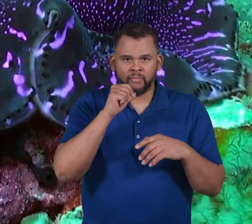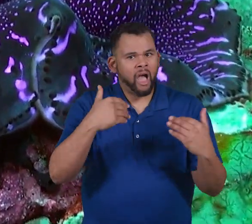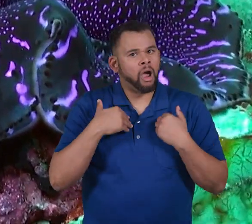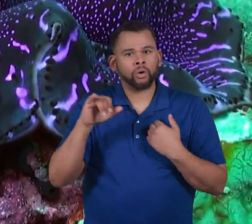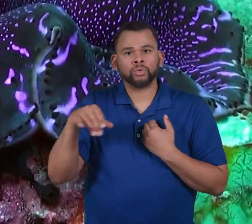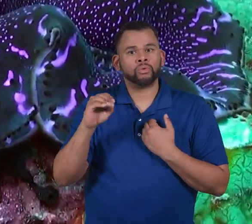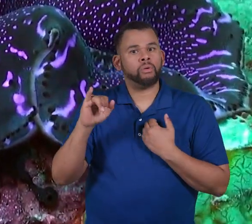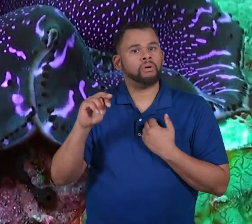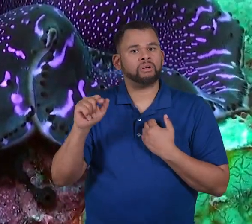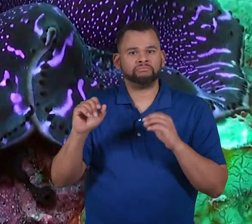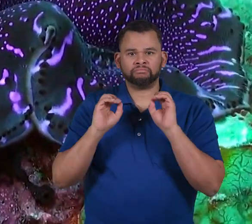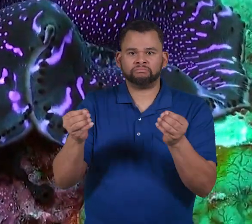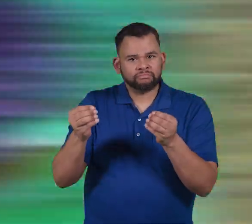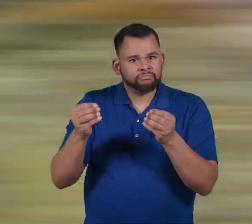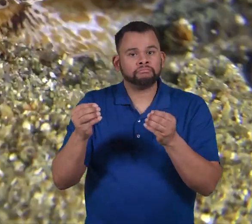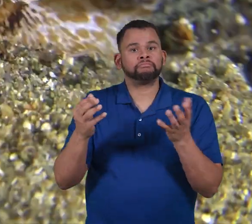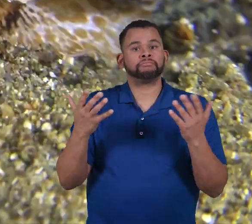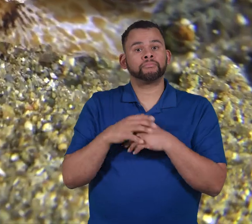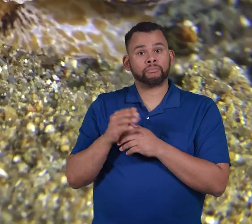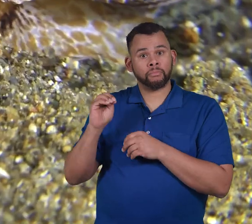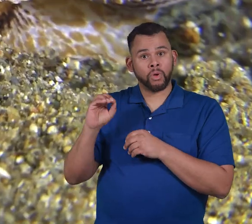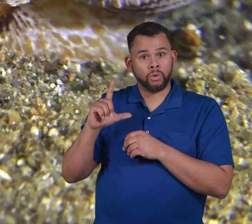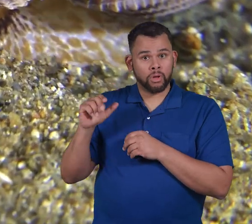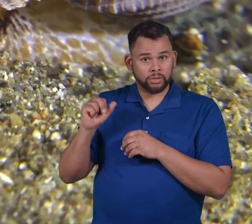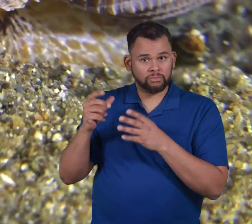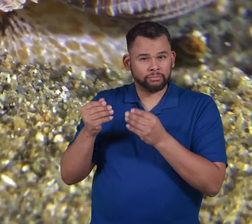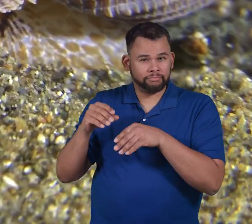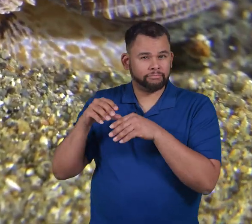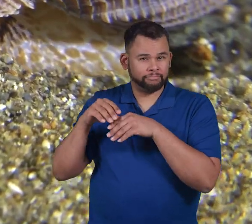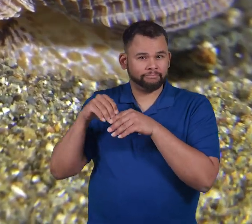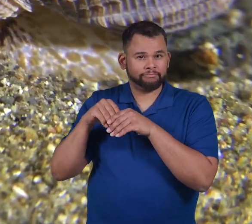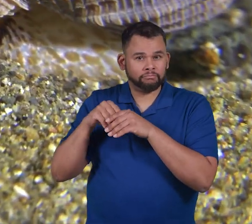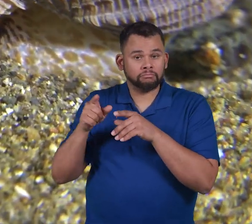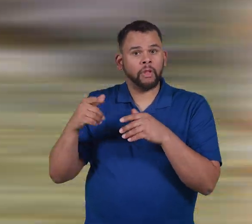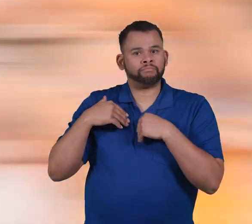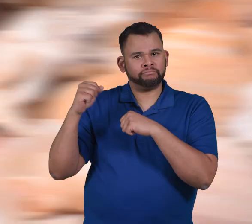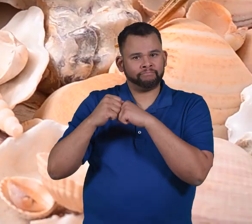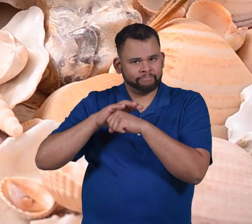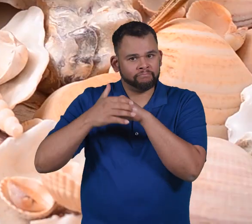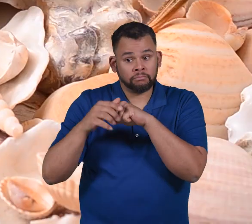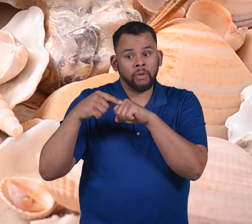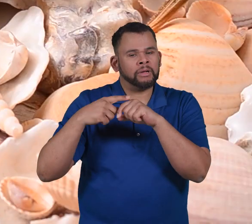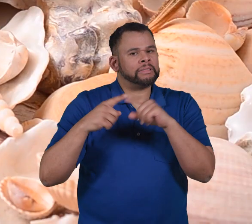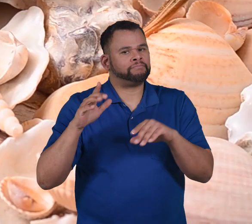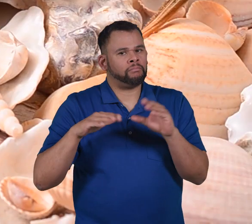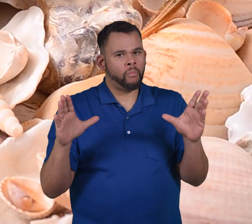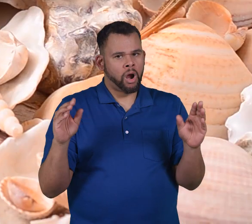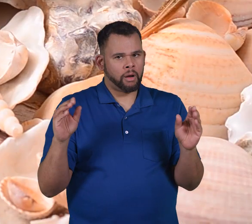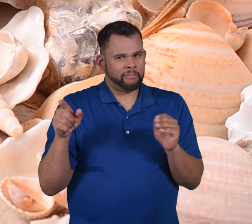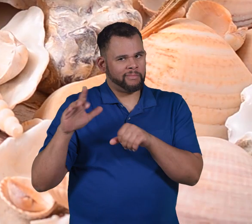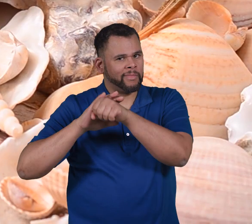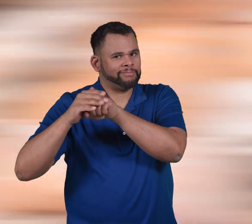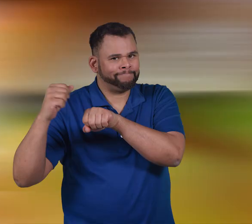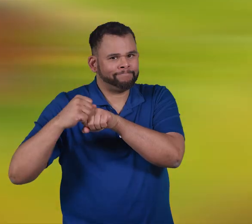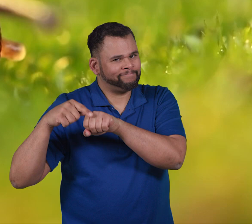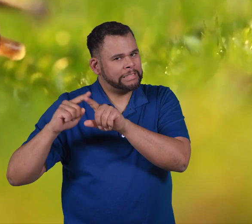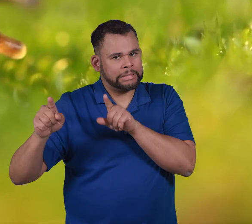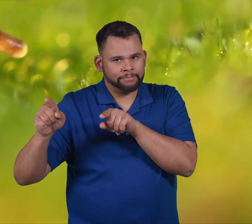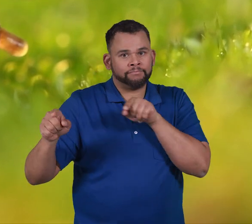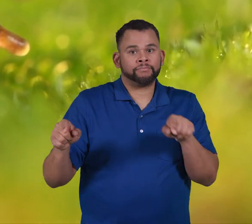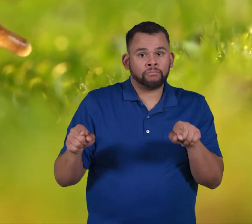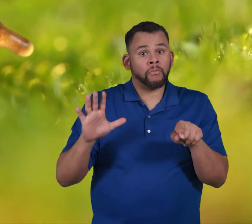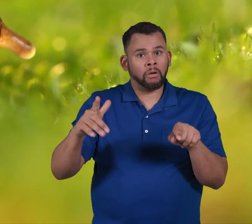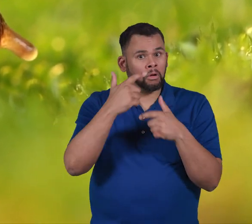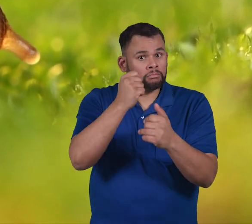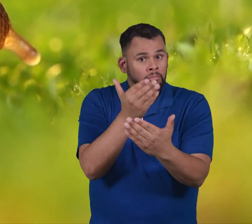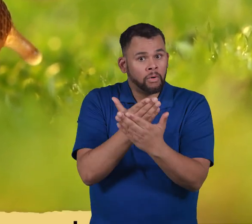have any joints. So a mollusk's shell is quite different from a crab's shell. Here is an